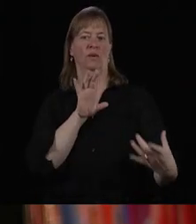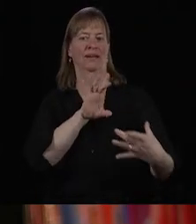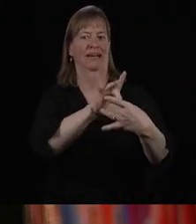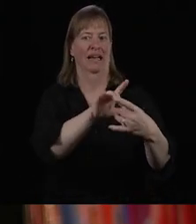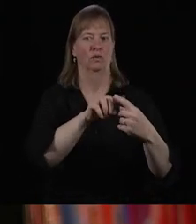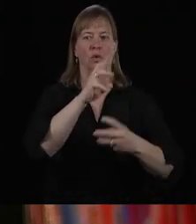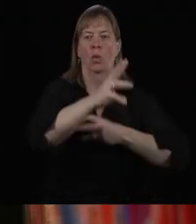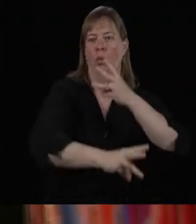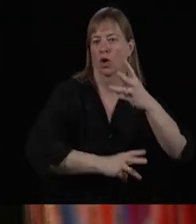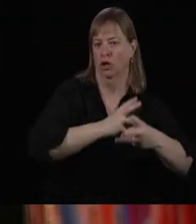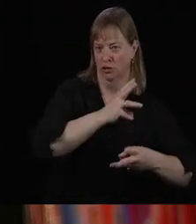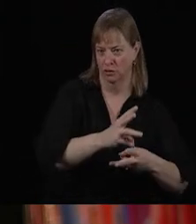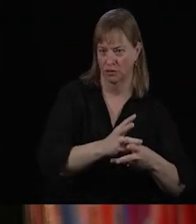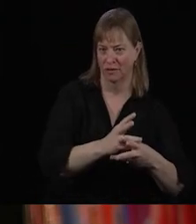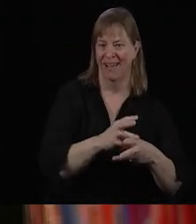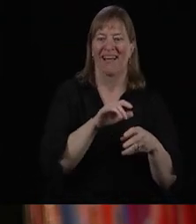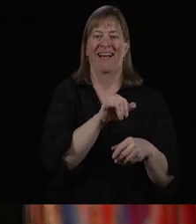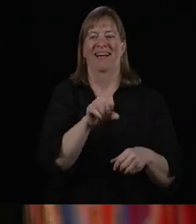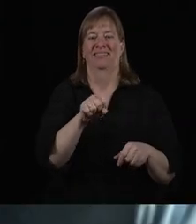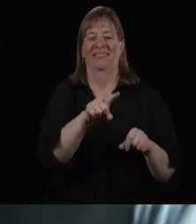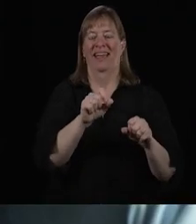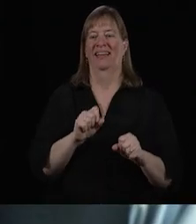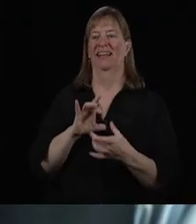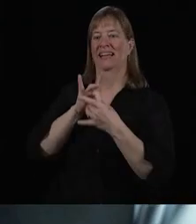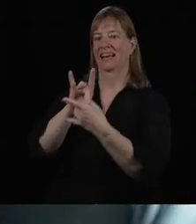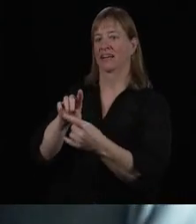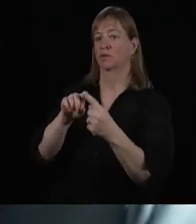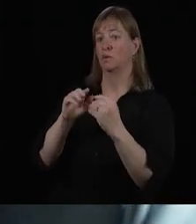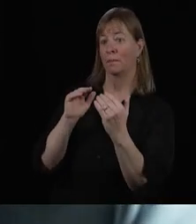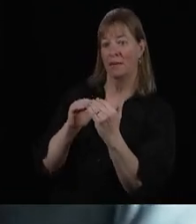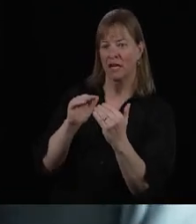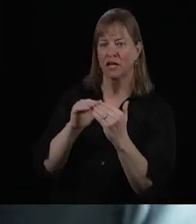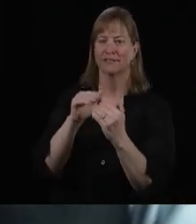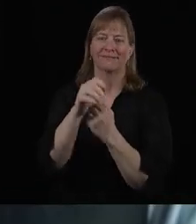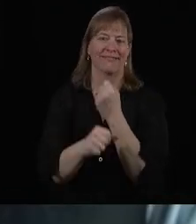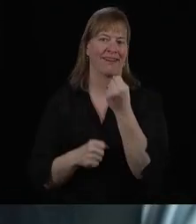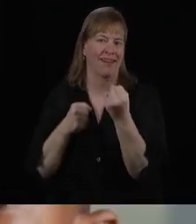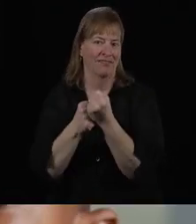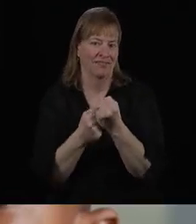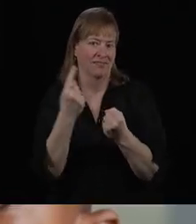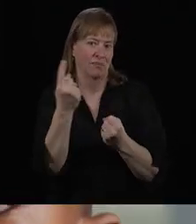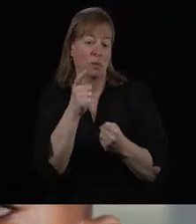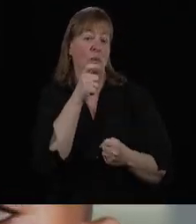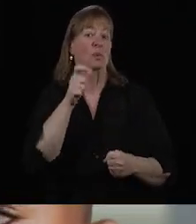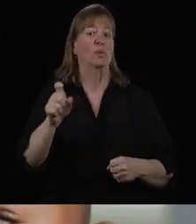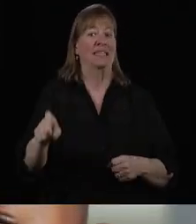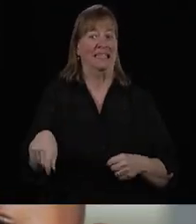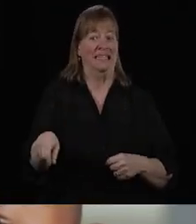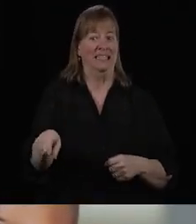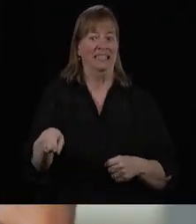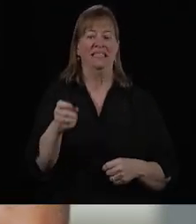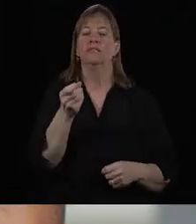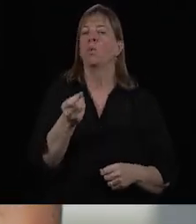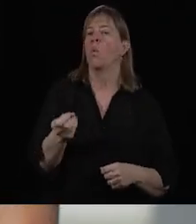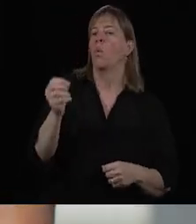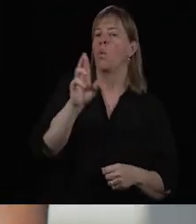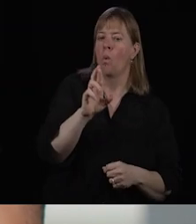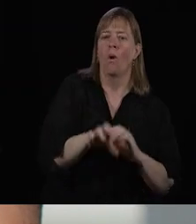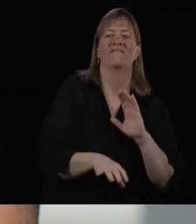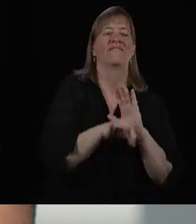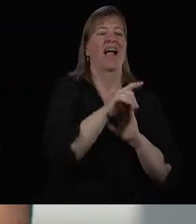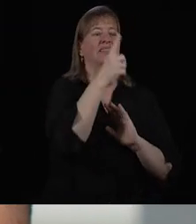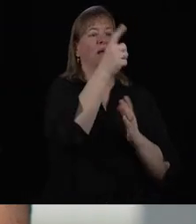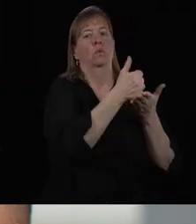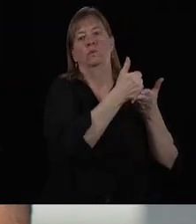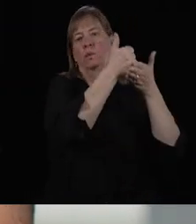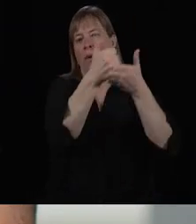large so they can connect to peers so they can advocate for themselves when they need to or be able to find someone who can assist them